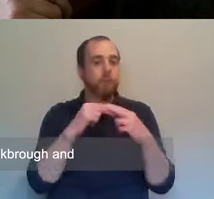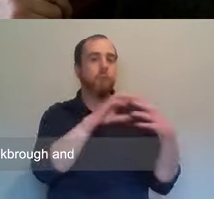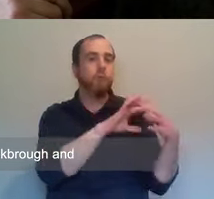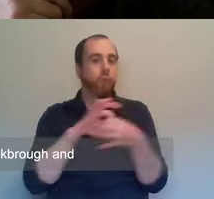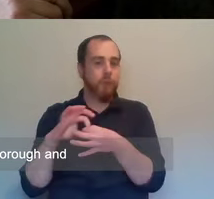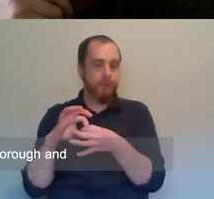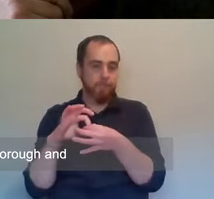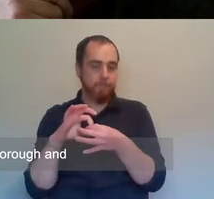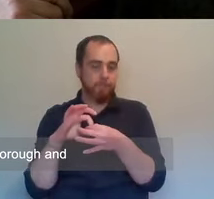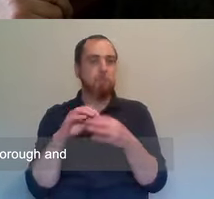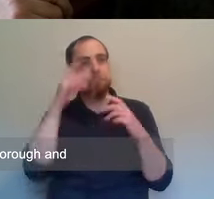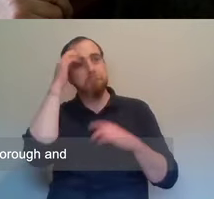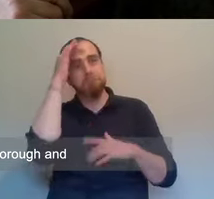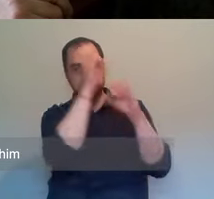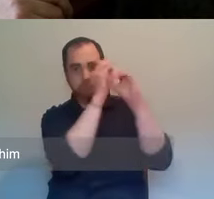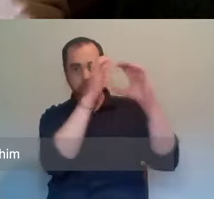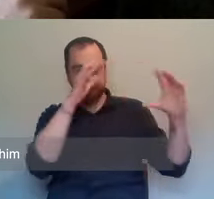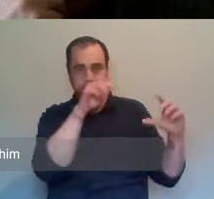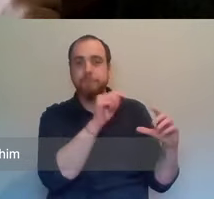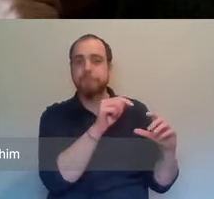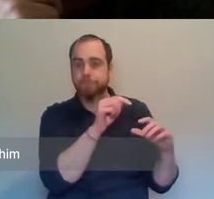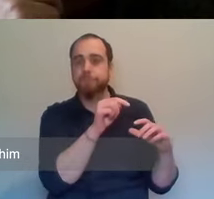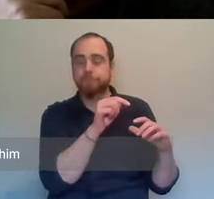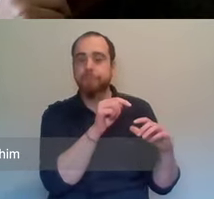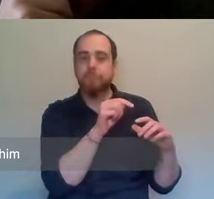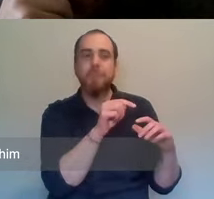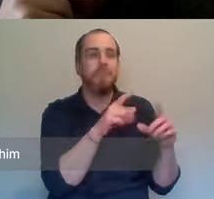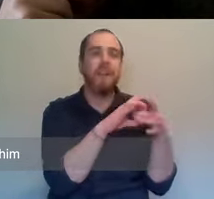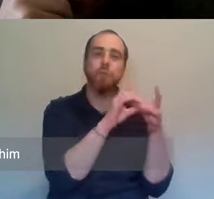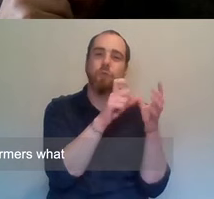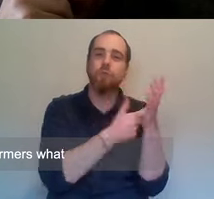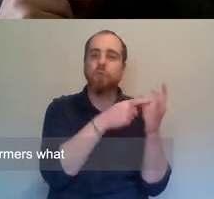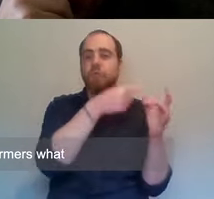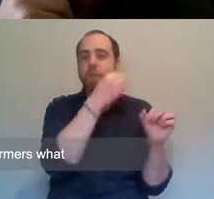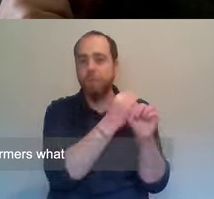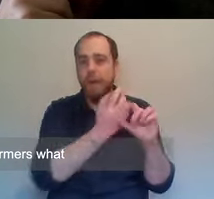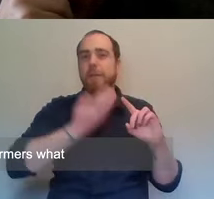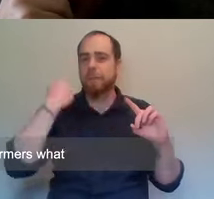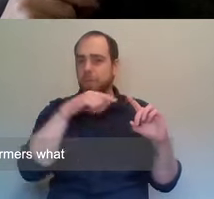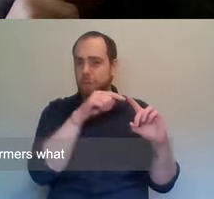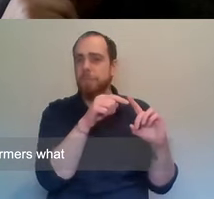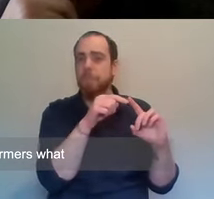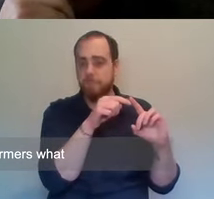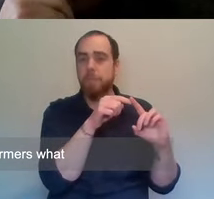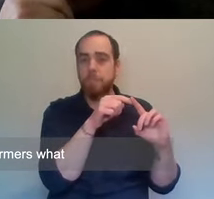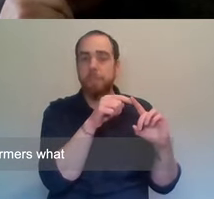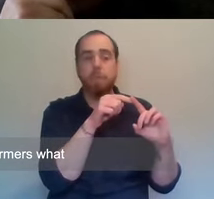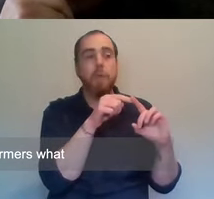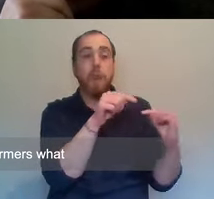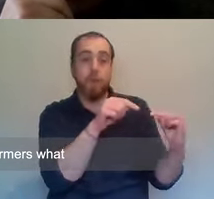uh, the Prime Ministers Brookborough and Craig before, um, before him. And the tension about